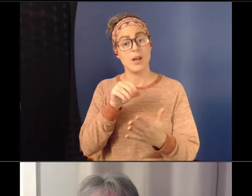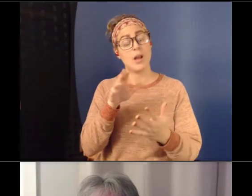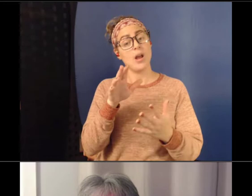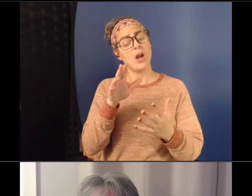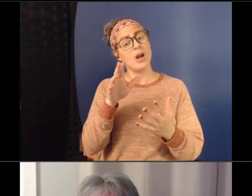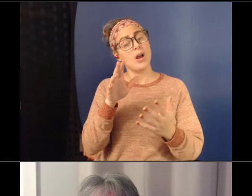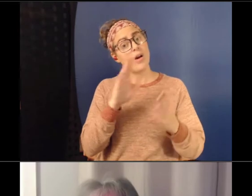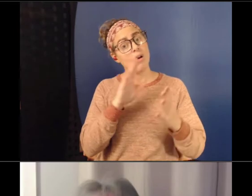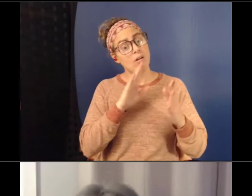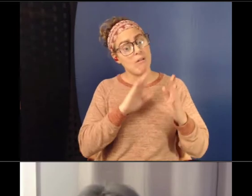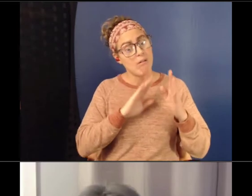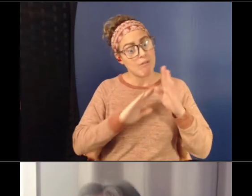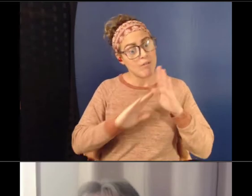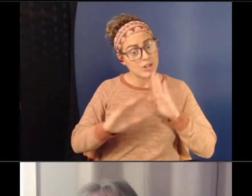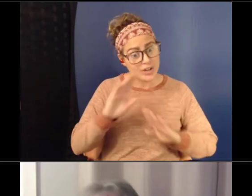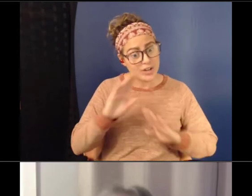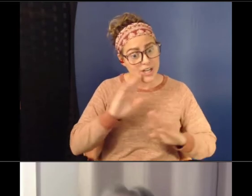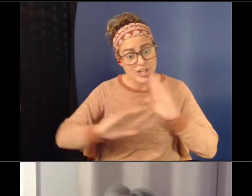hope?